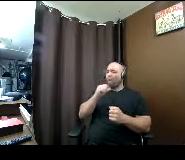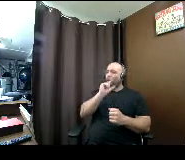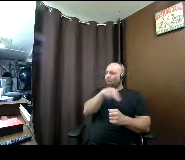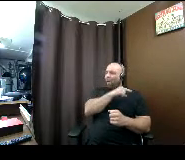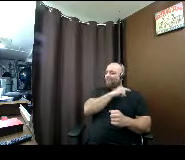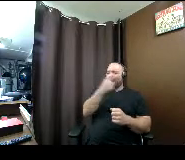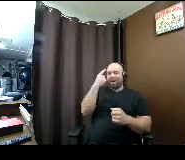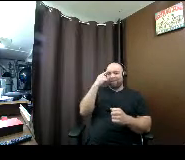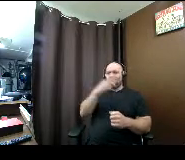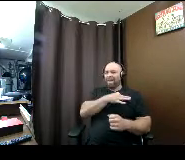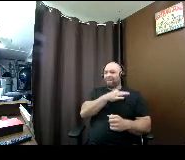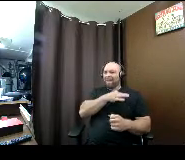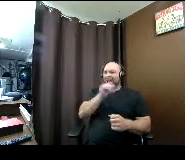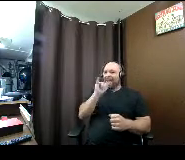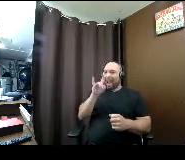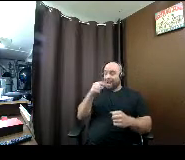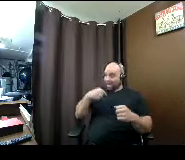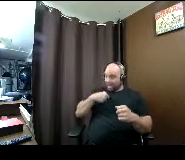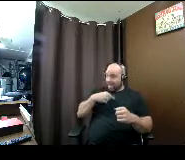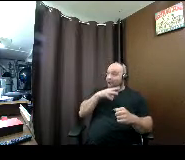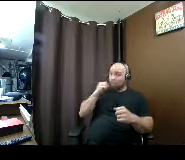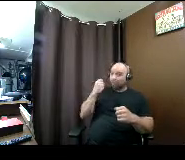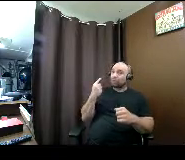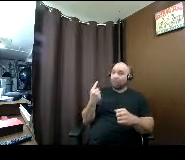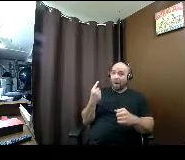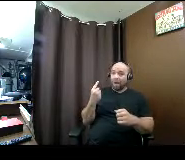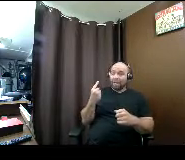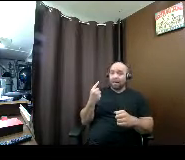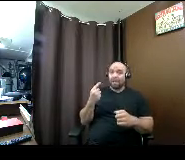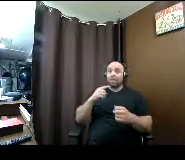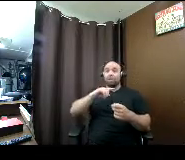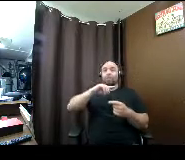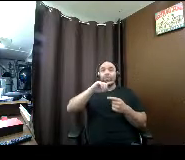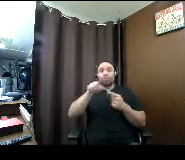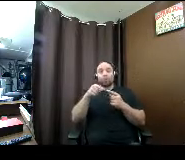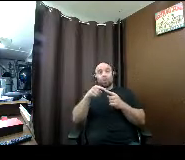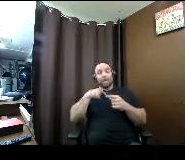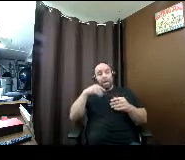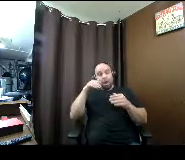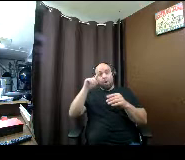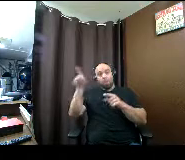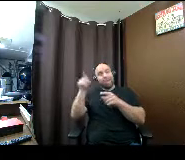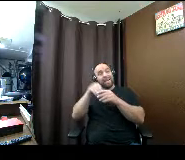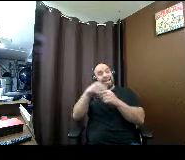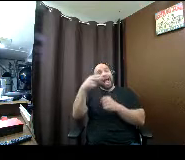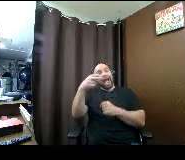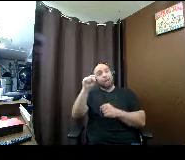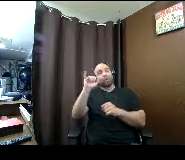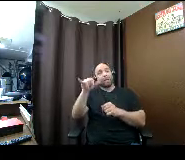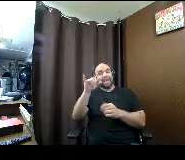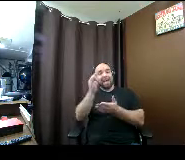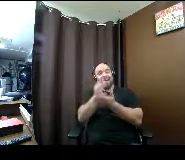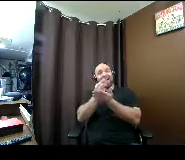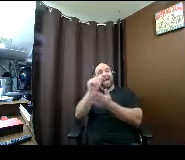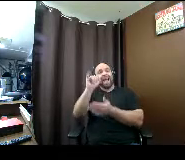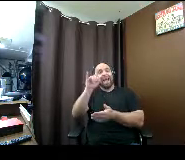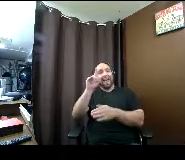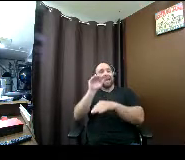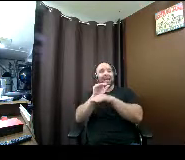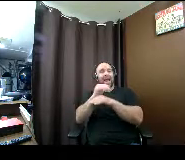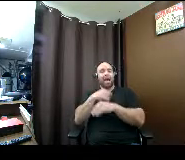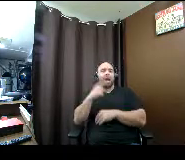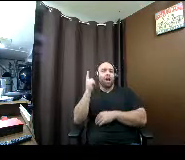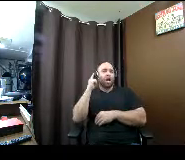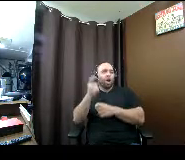i was one of those students when i went to our financial aid night when i was in high school i um i heard from a friend of